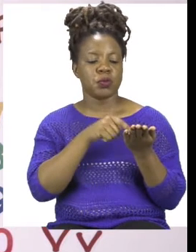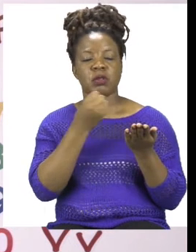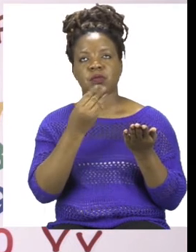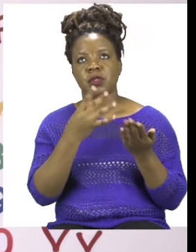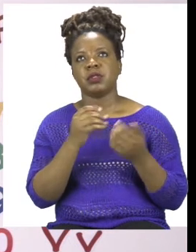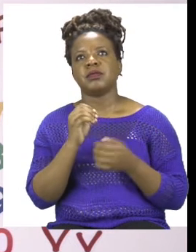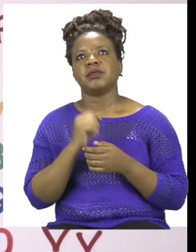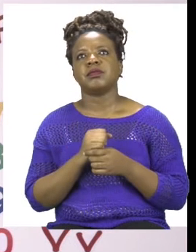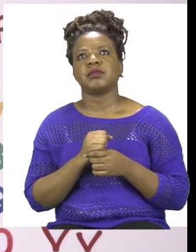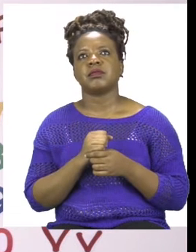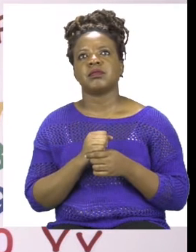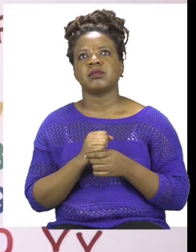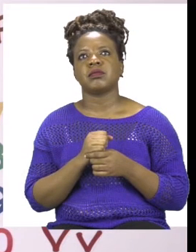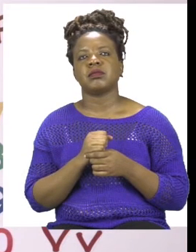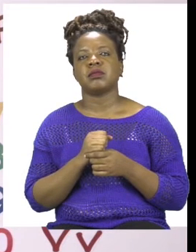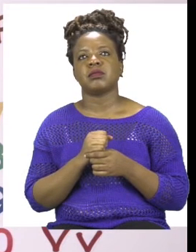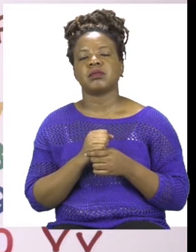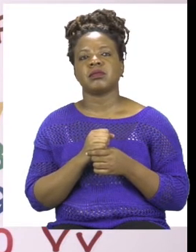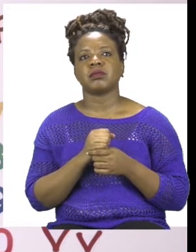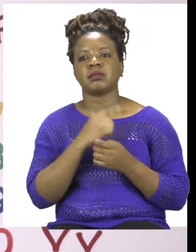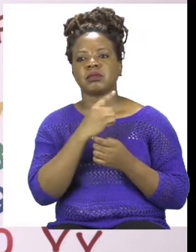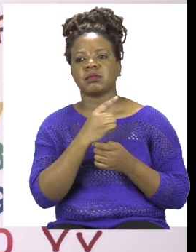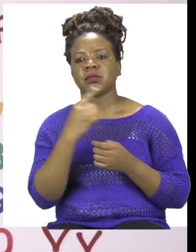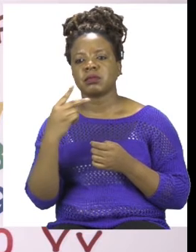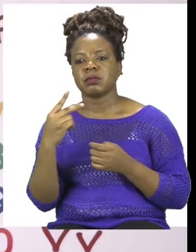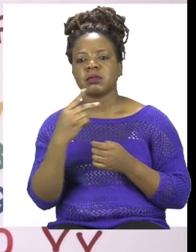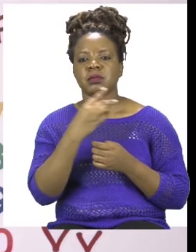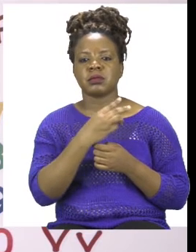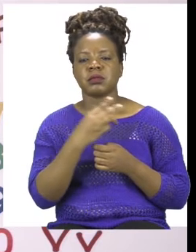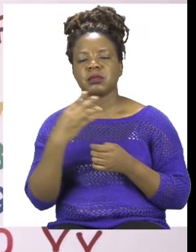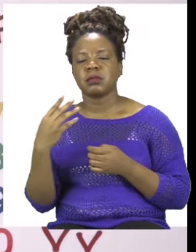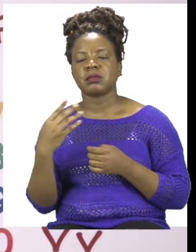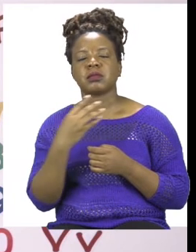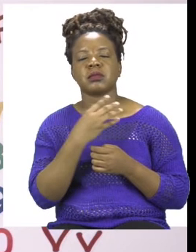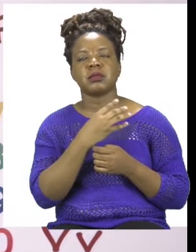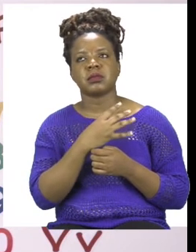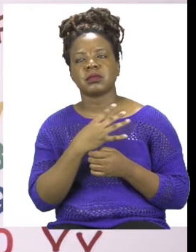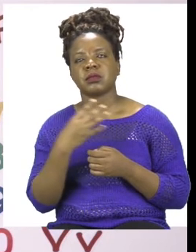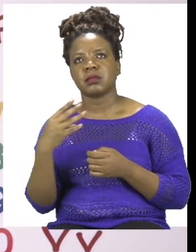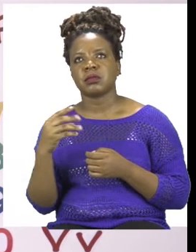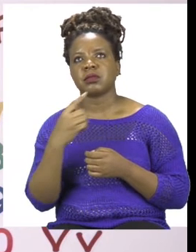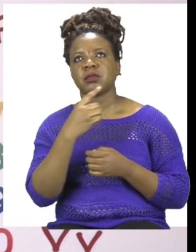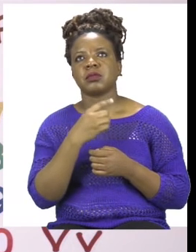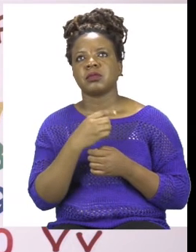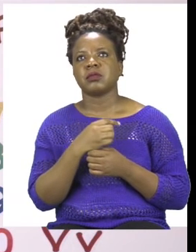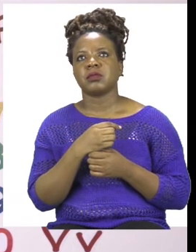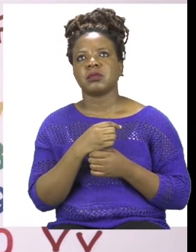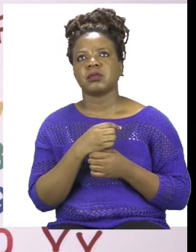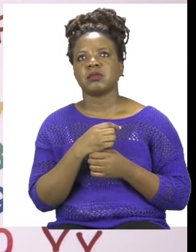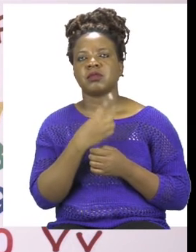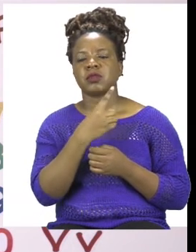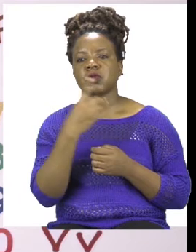count to 12 by giving each of them 1 1. So we say 1, 2,